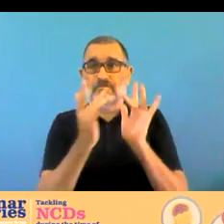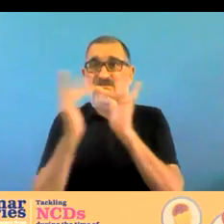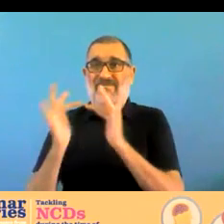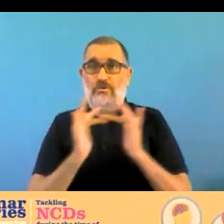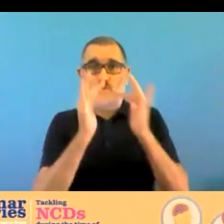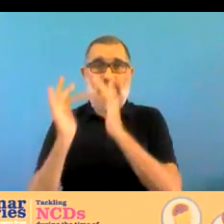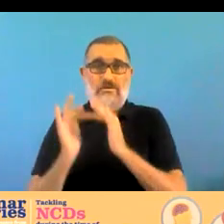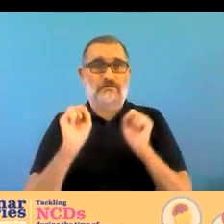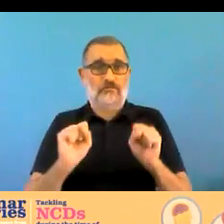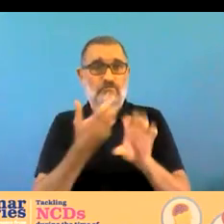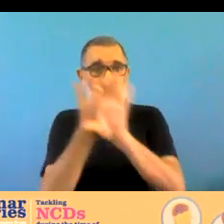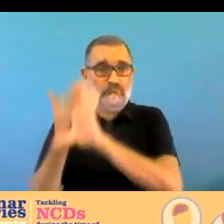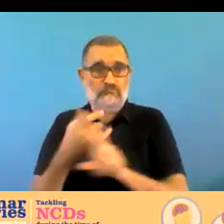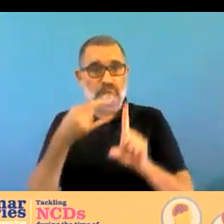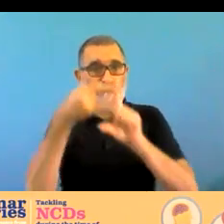and lastly